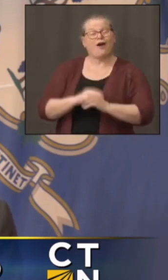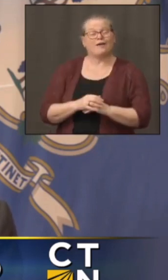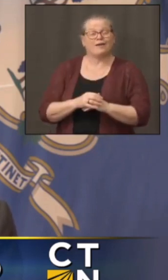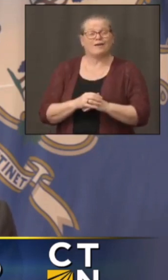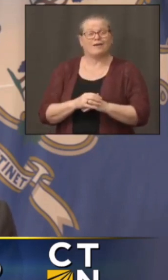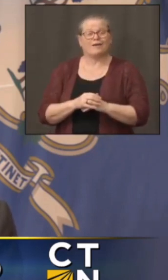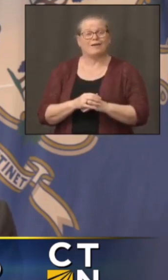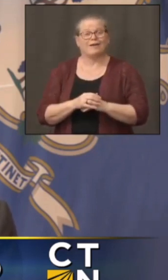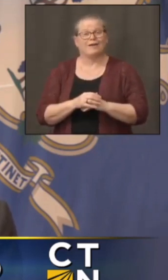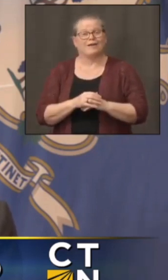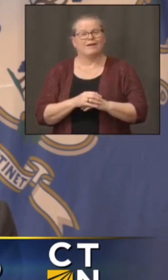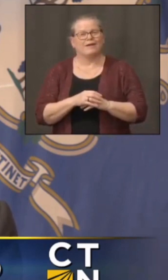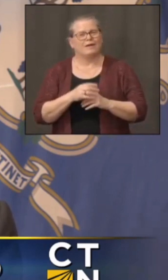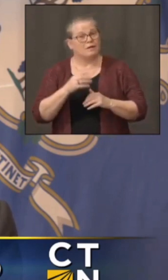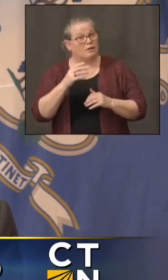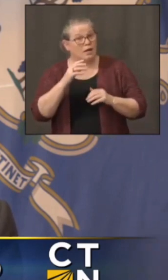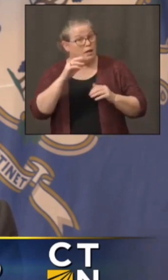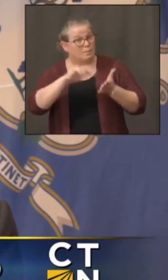You're talking about snow?